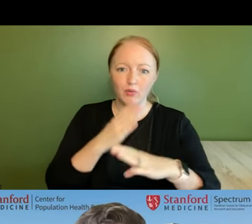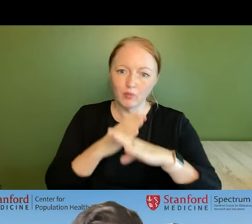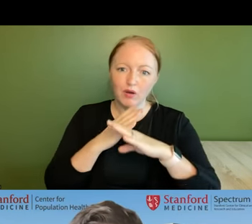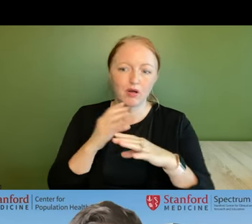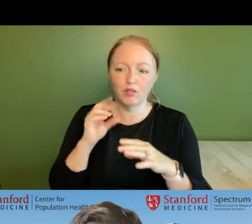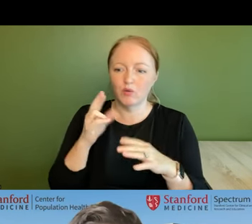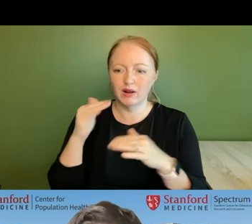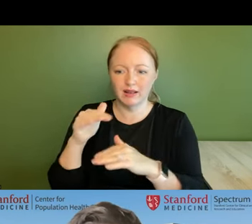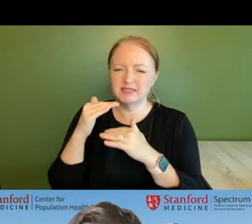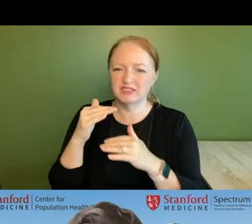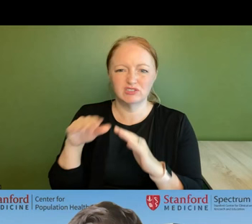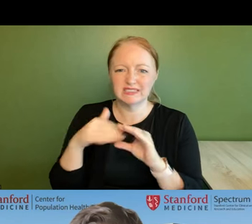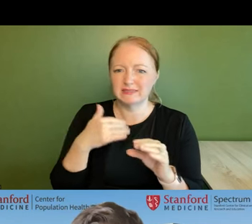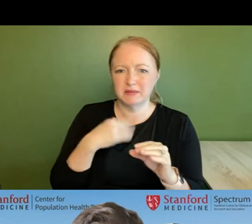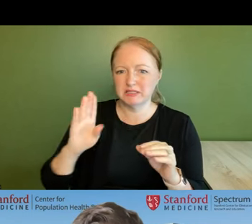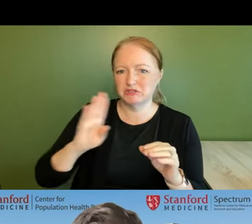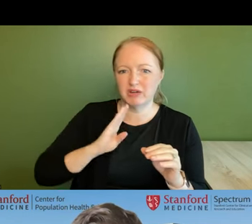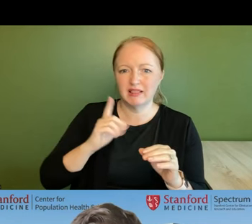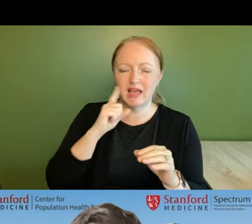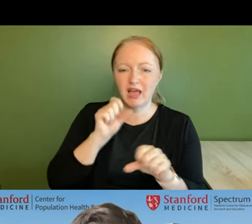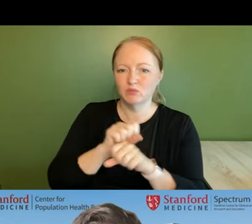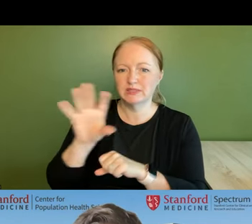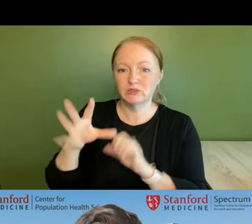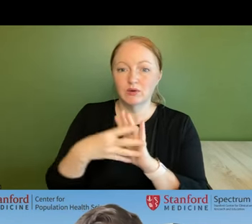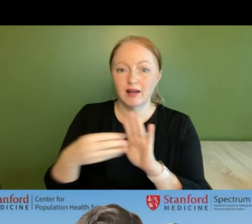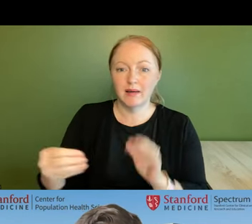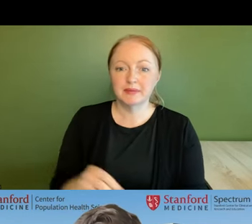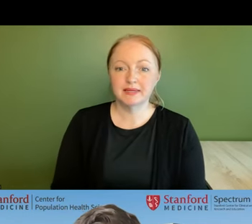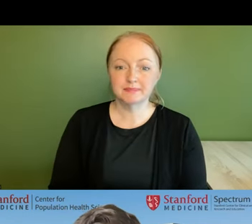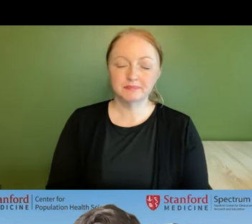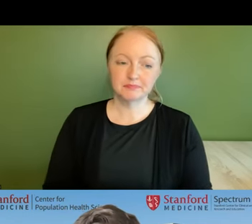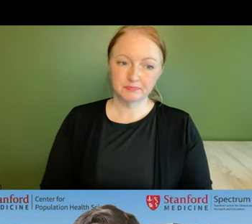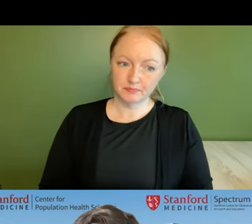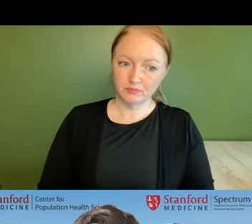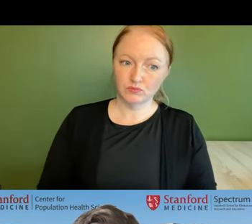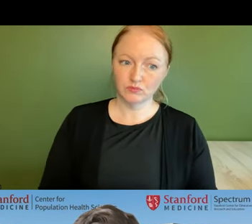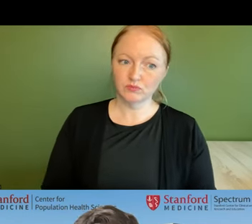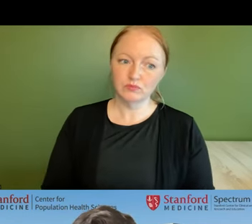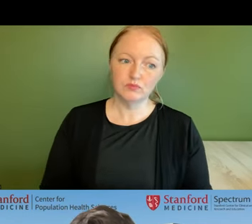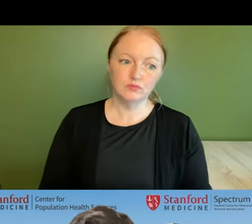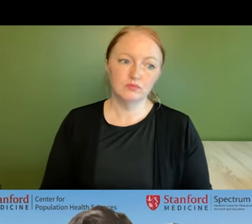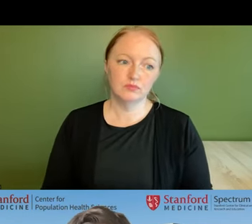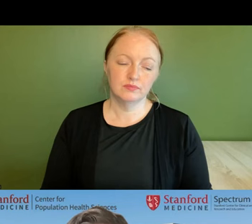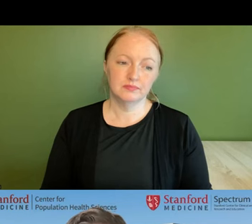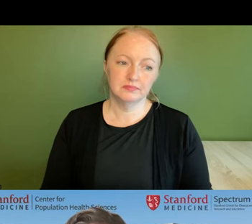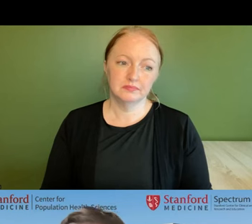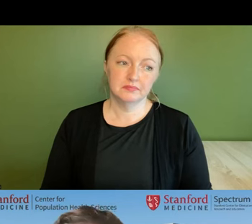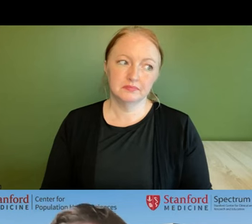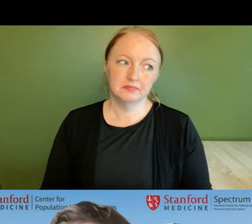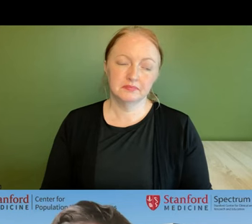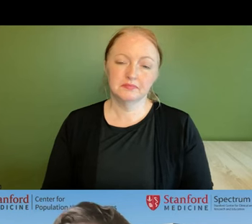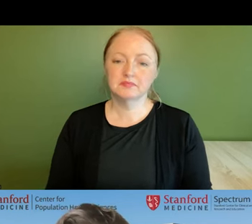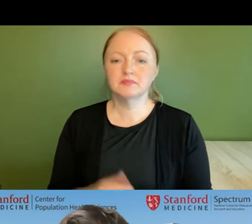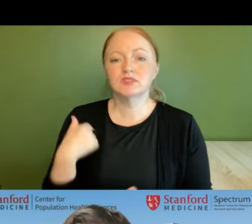limitations just email me directly and i'll send you a copy of it next slide so we wanted to do